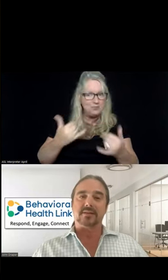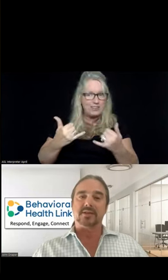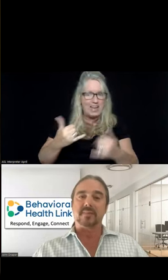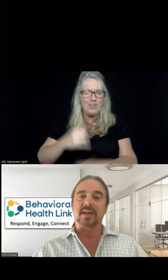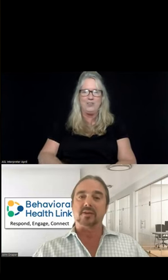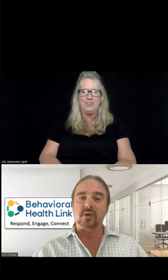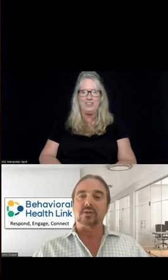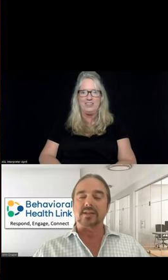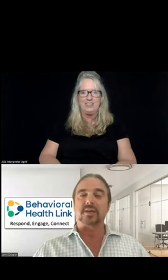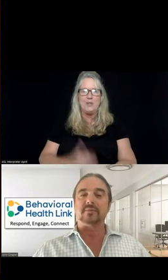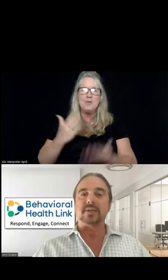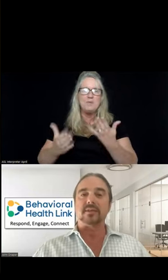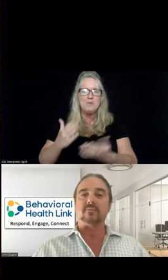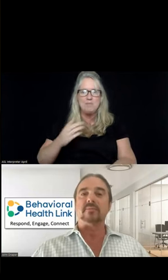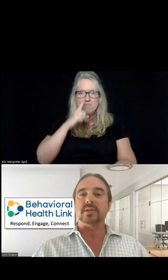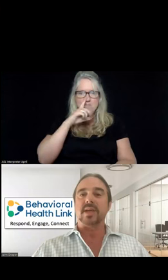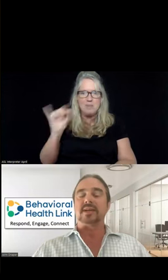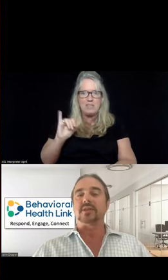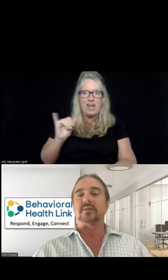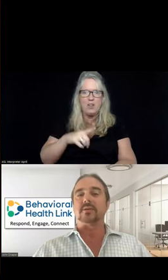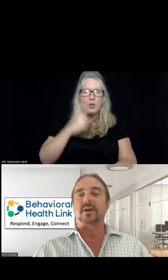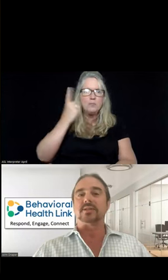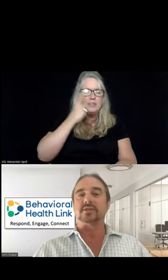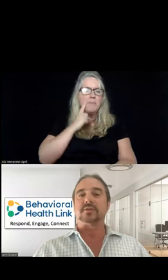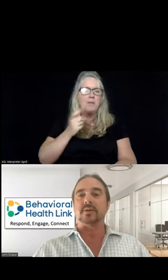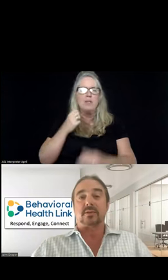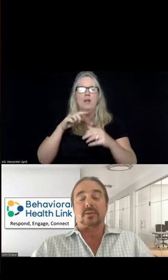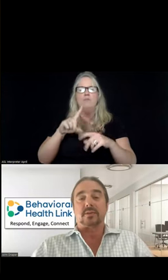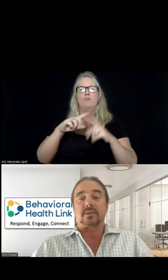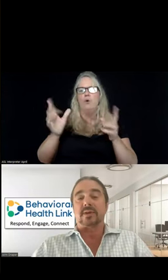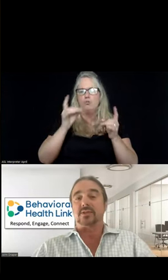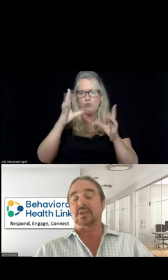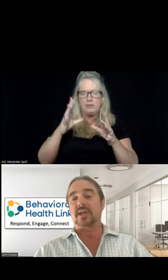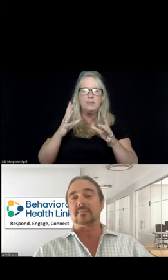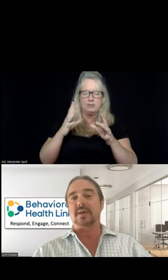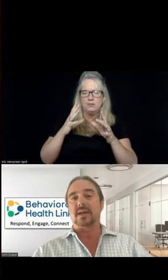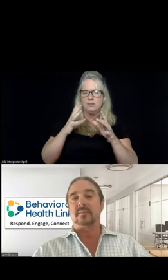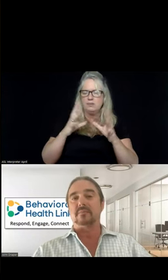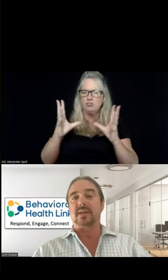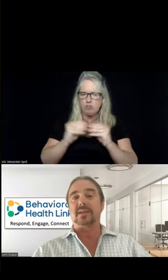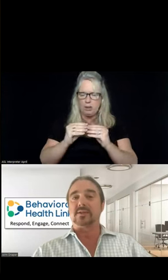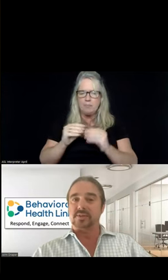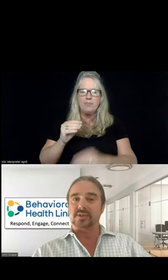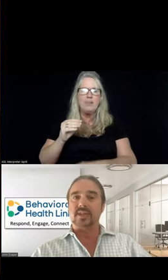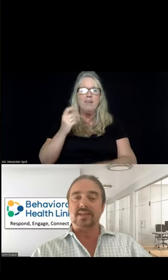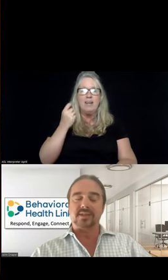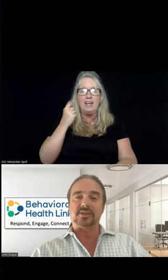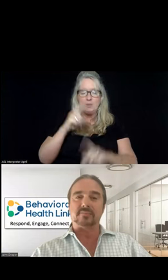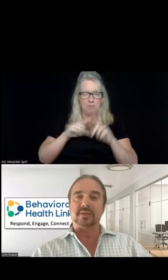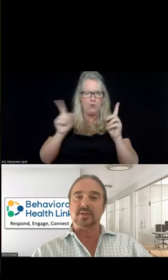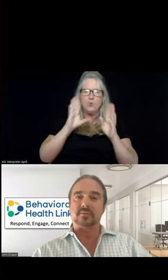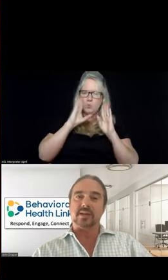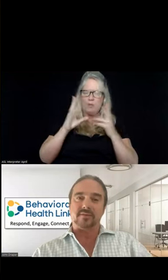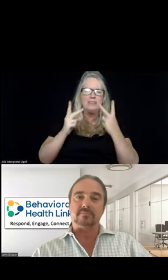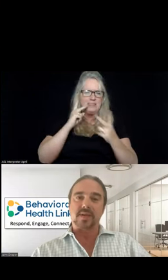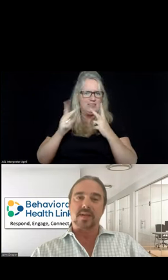And this may not look like something that we would be asking on the Crisis Jam, but you'll see it's